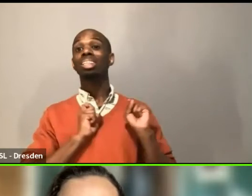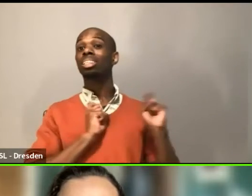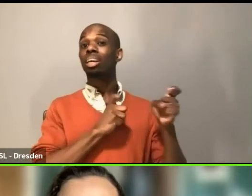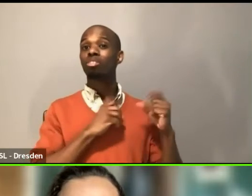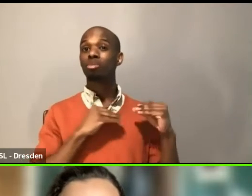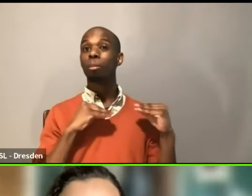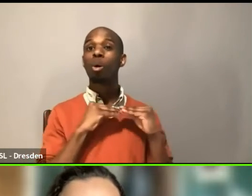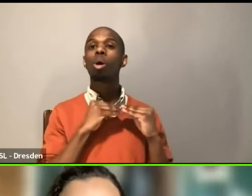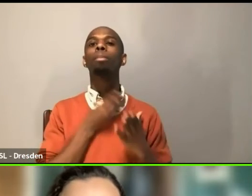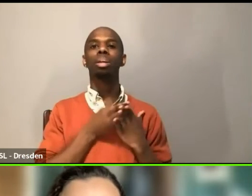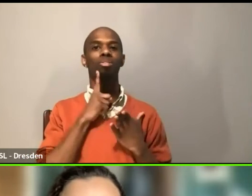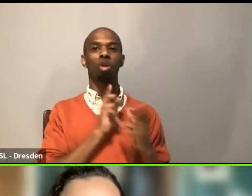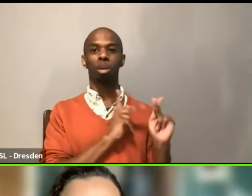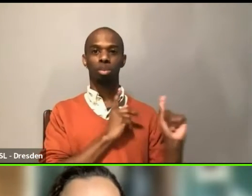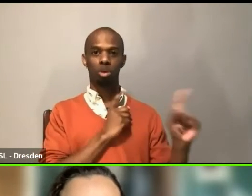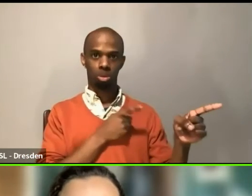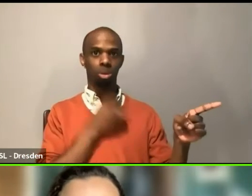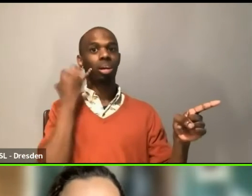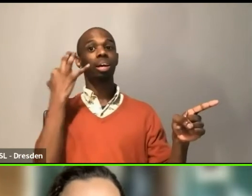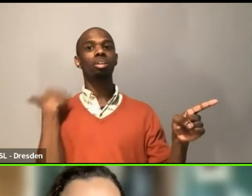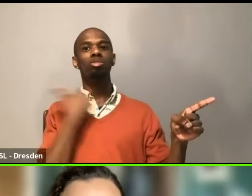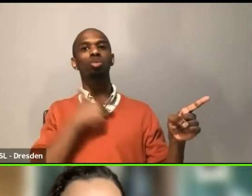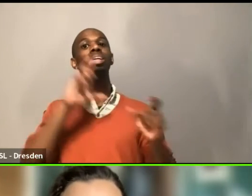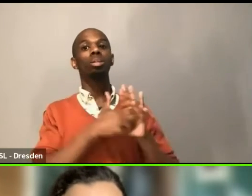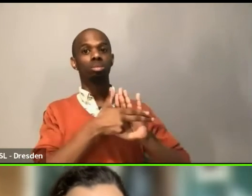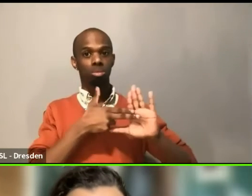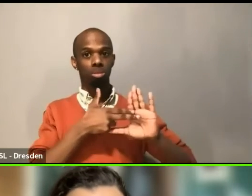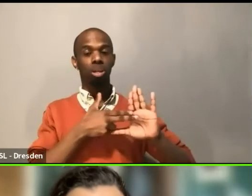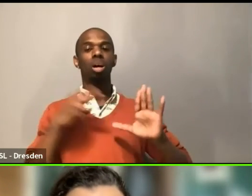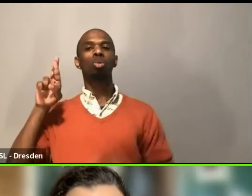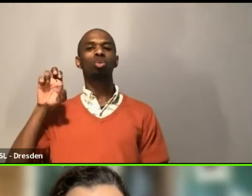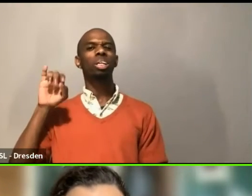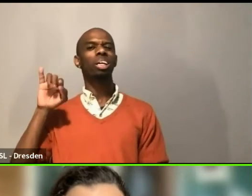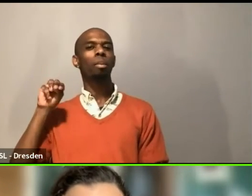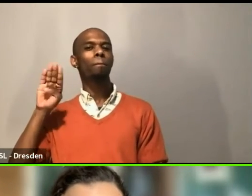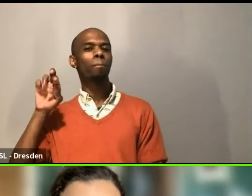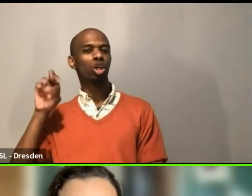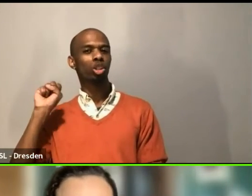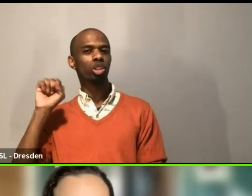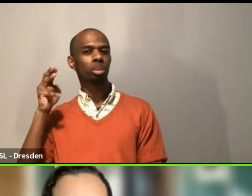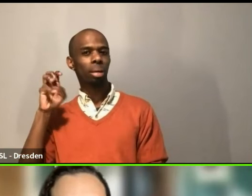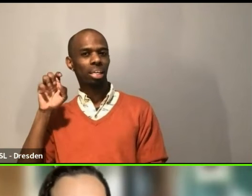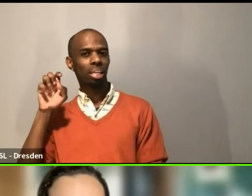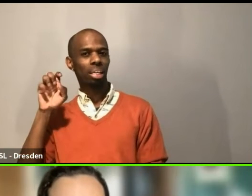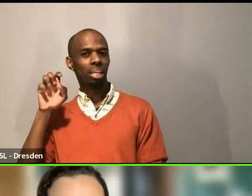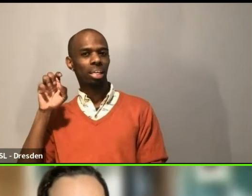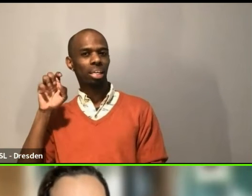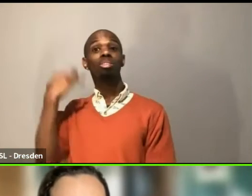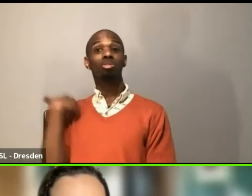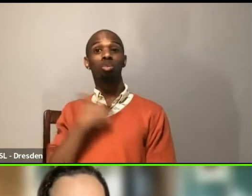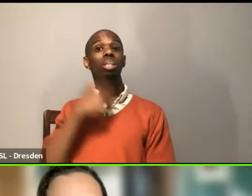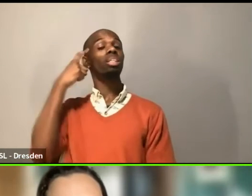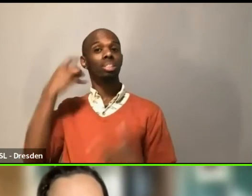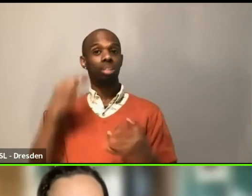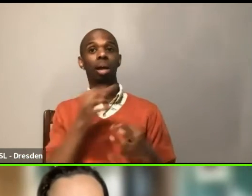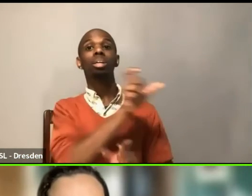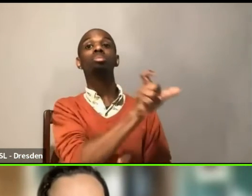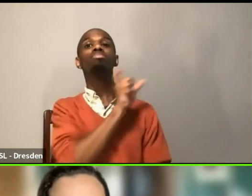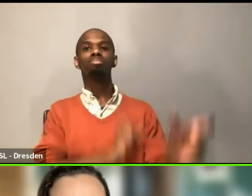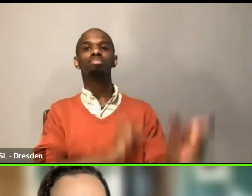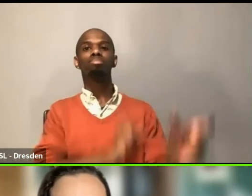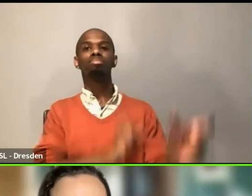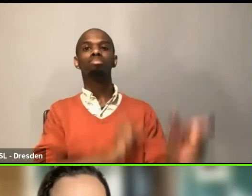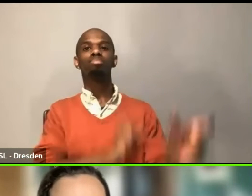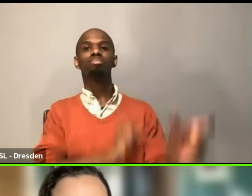with the stipend is that the artist is going to have to pay taxes on it. Right. So usually when you give something as a